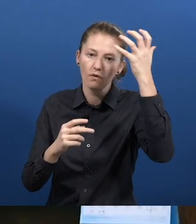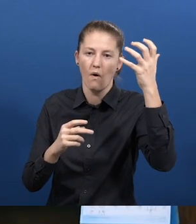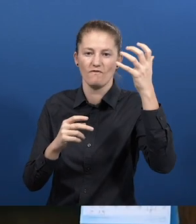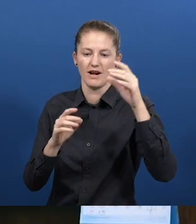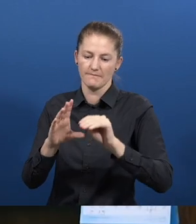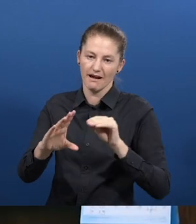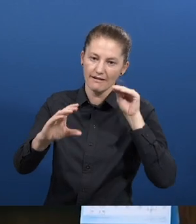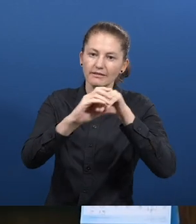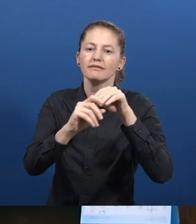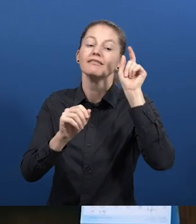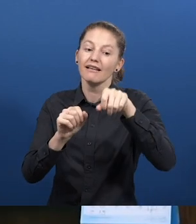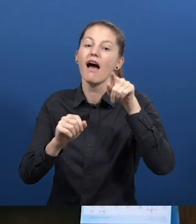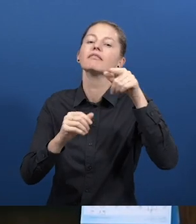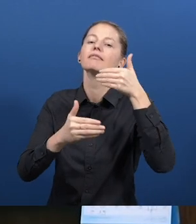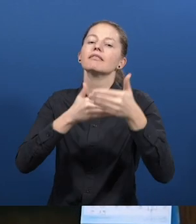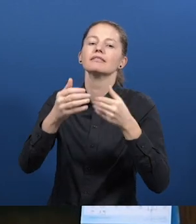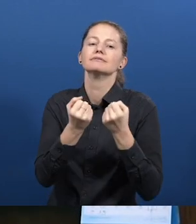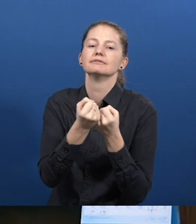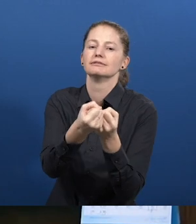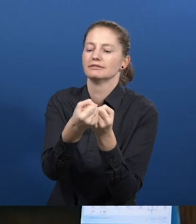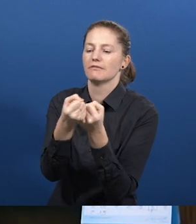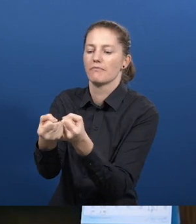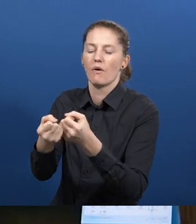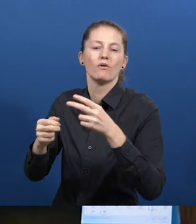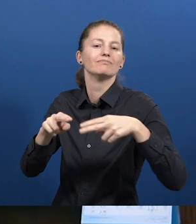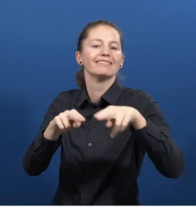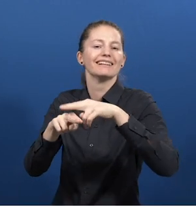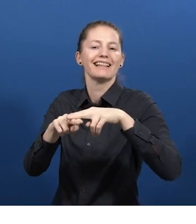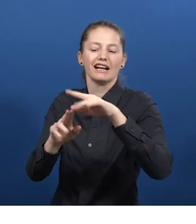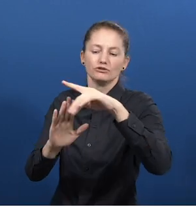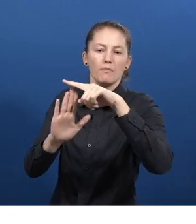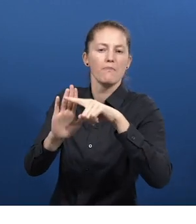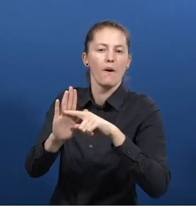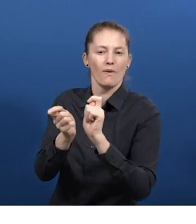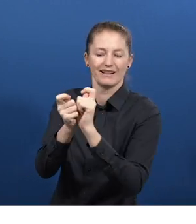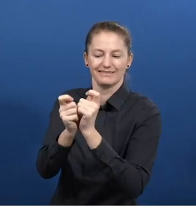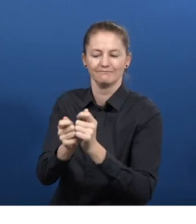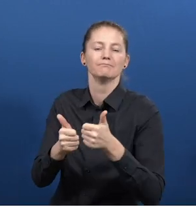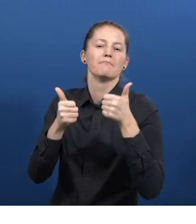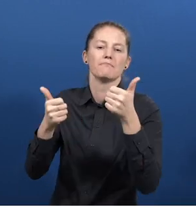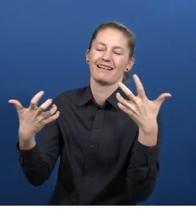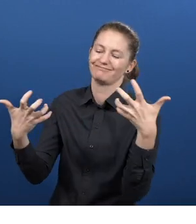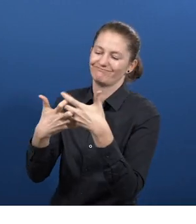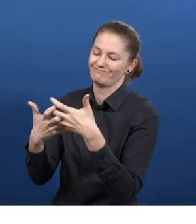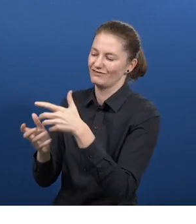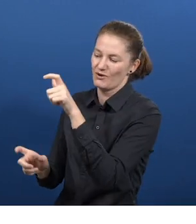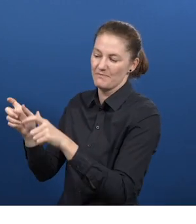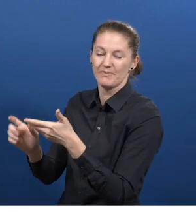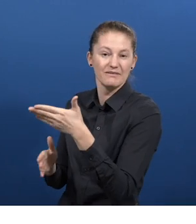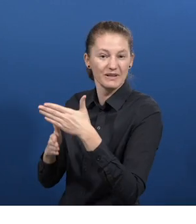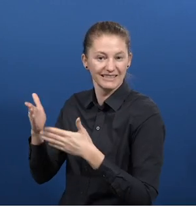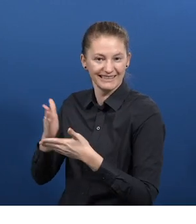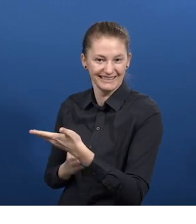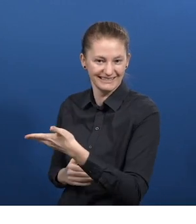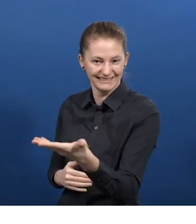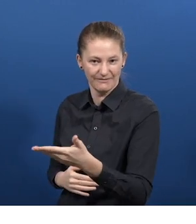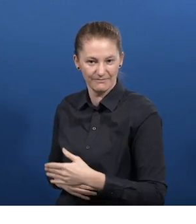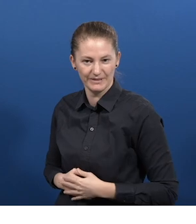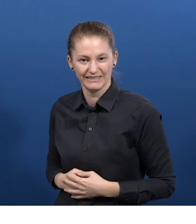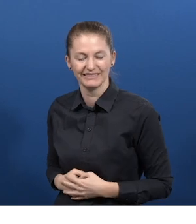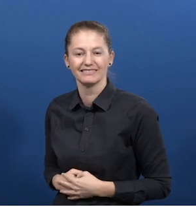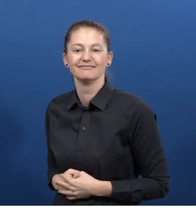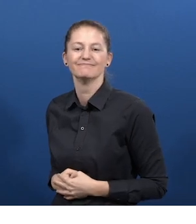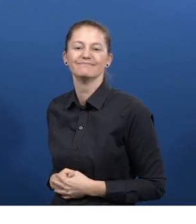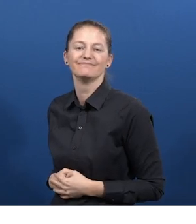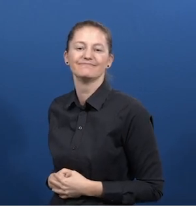policy for the best benefit of people with disability. Zero Project. For a world without barriers.